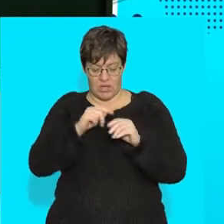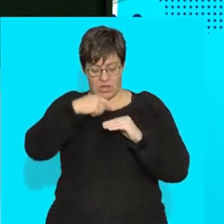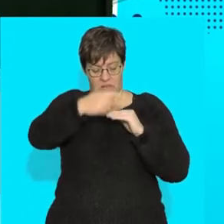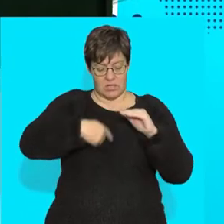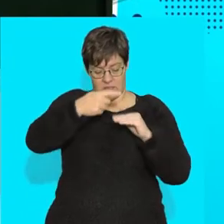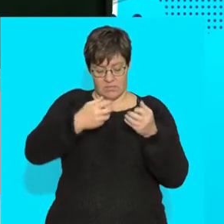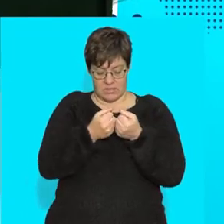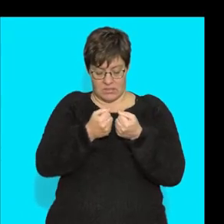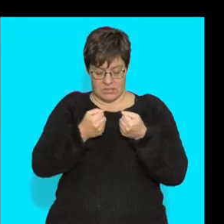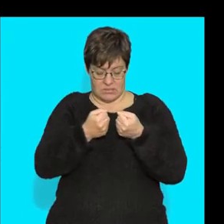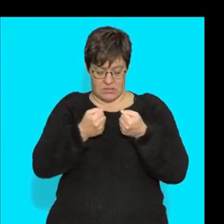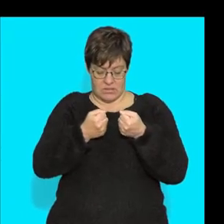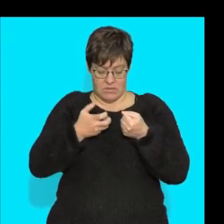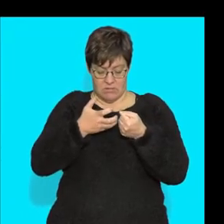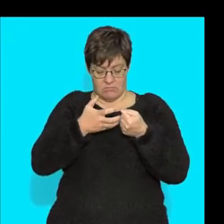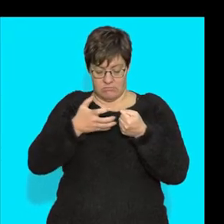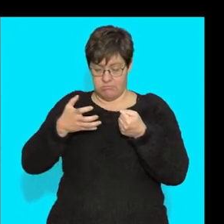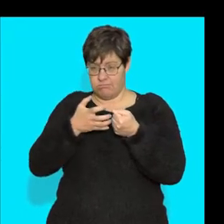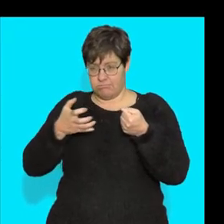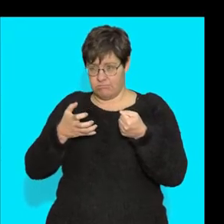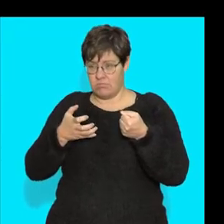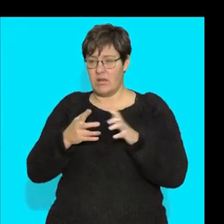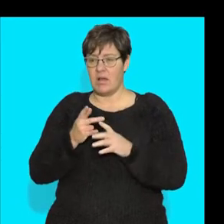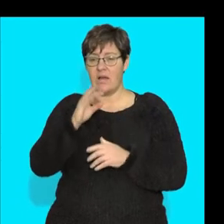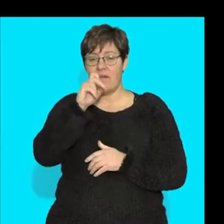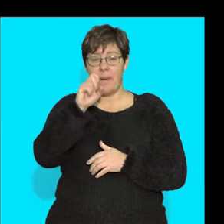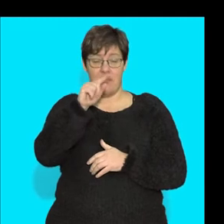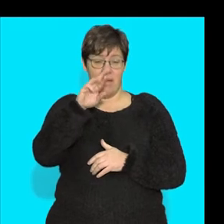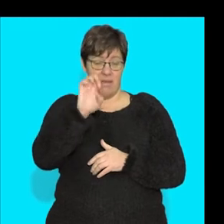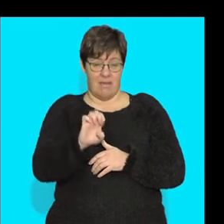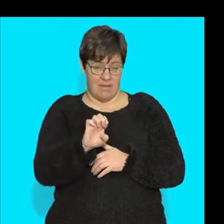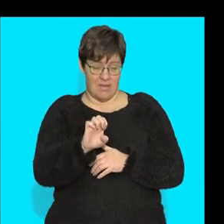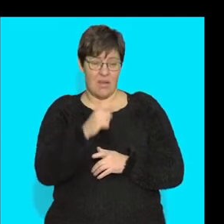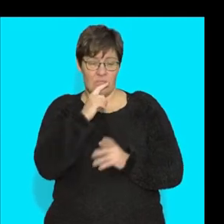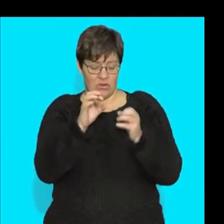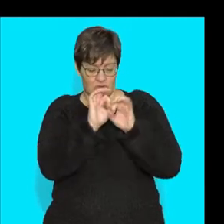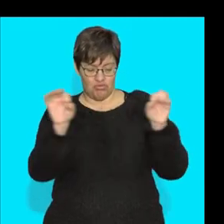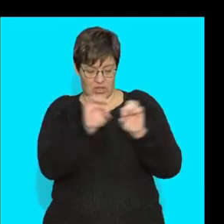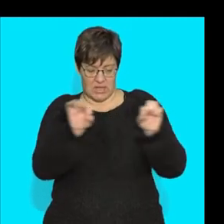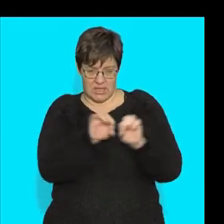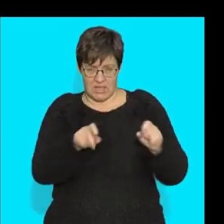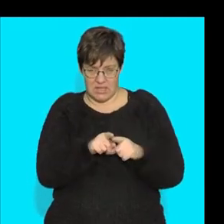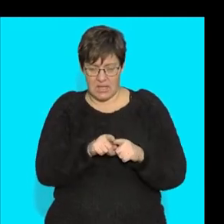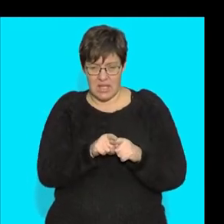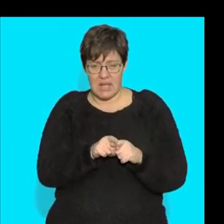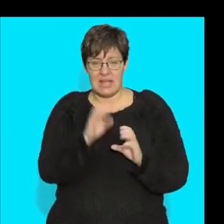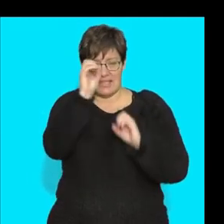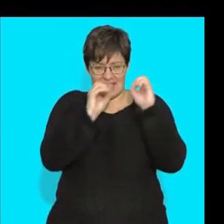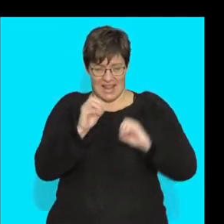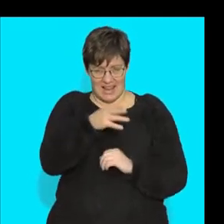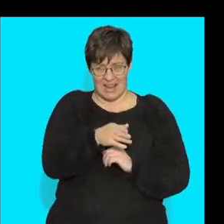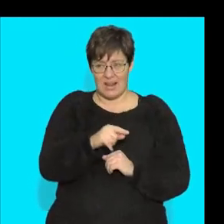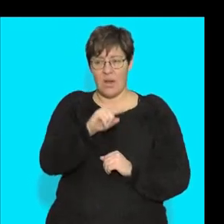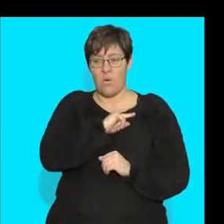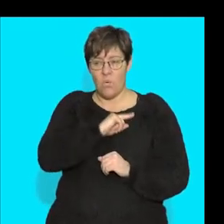fibers. Can you see here? All of those, they string. And there we go. There's the cells because we have